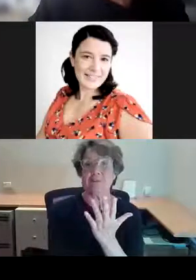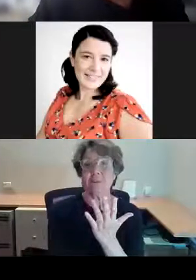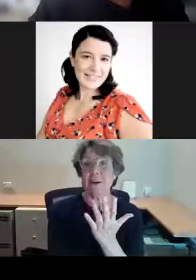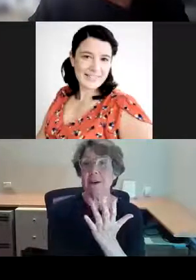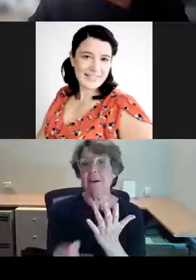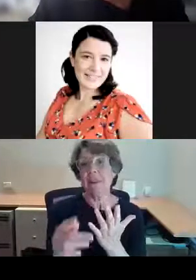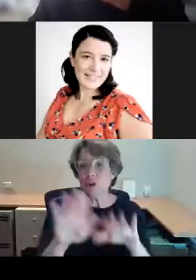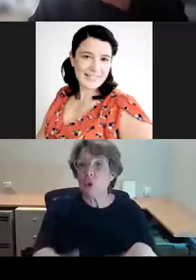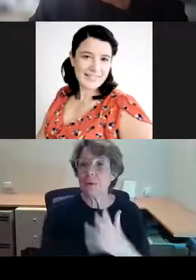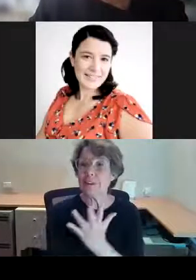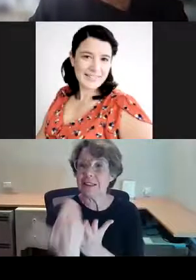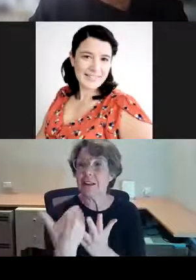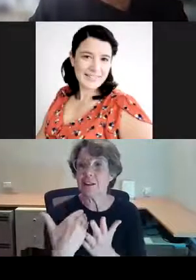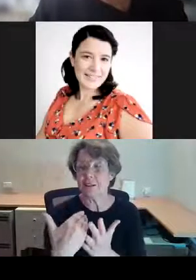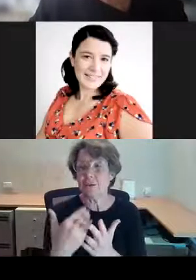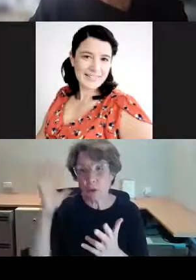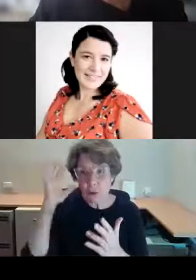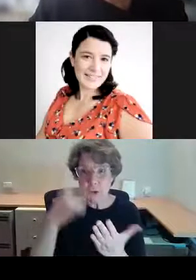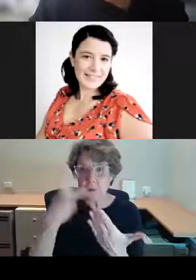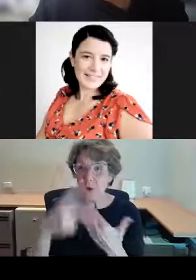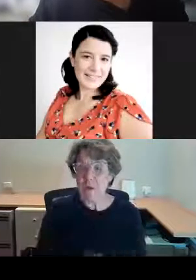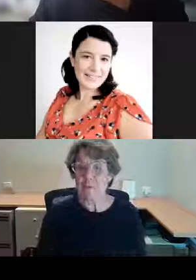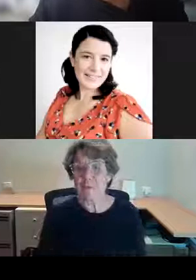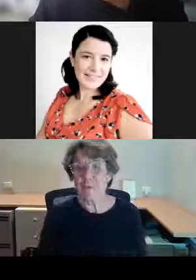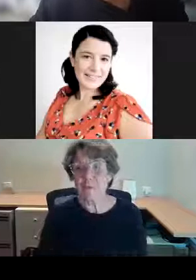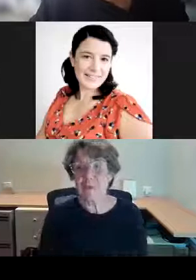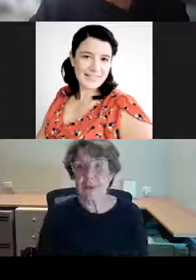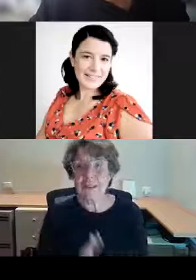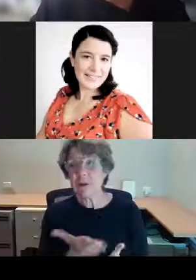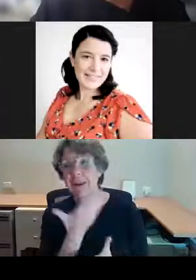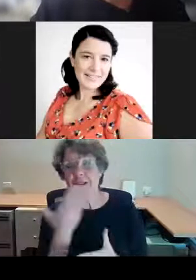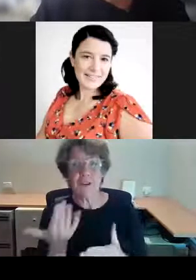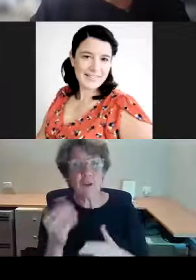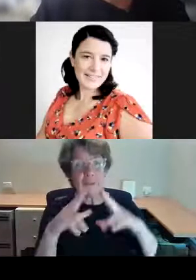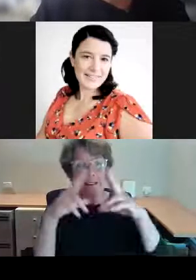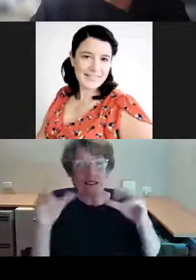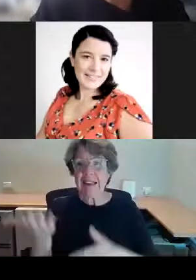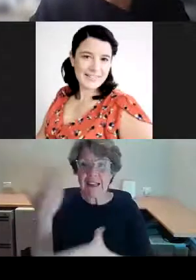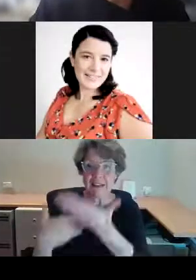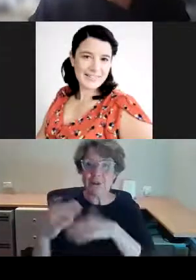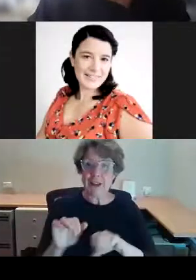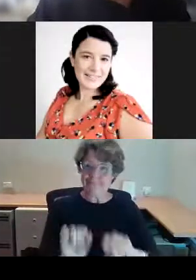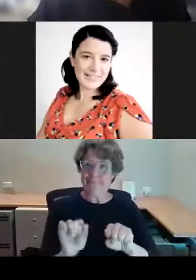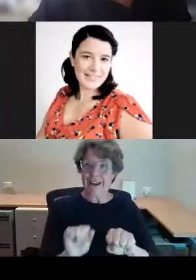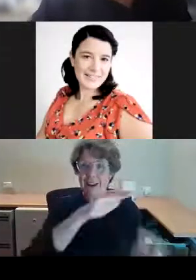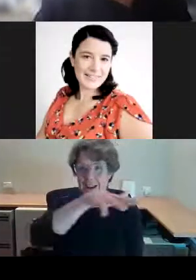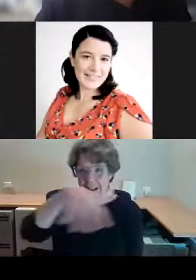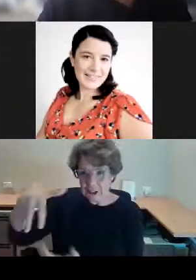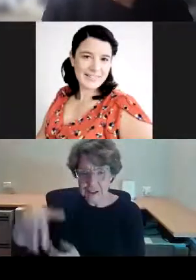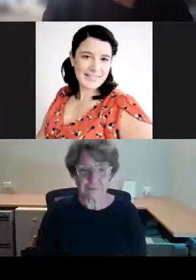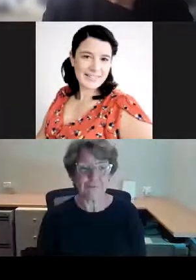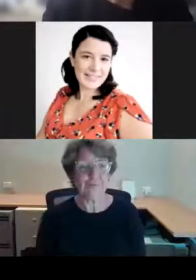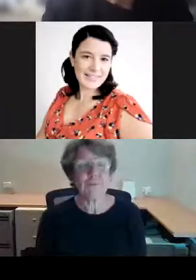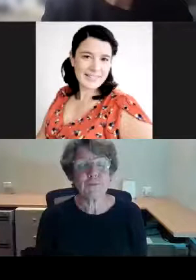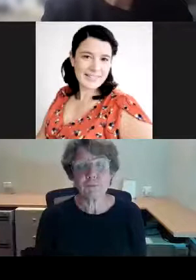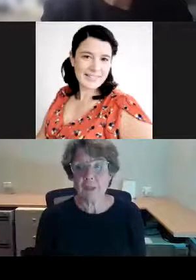So it's really nice to have that little piece of Sydney history in our collection. The Queen Victoria